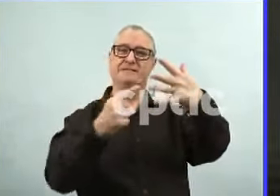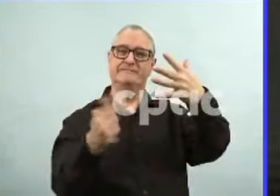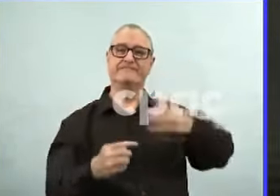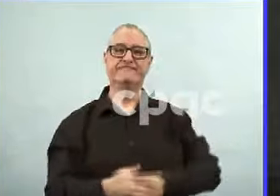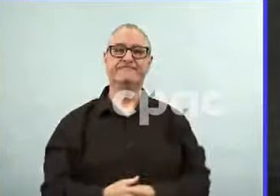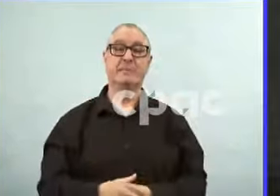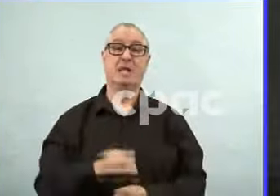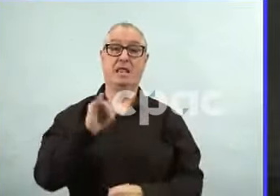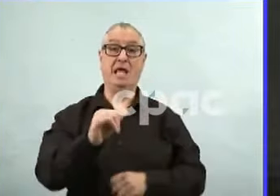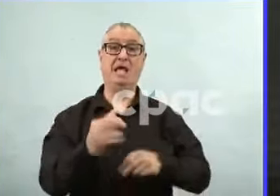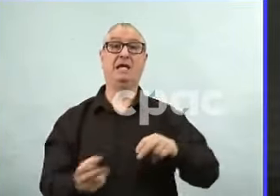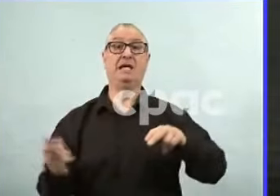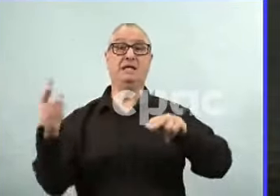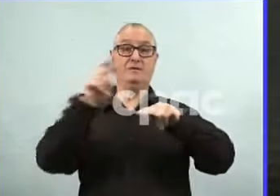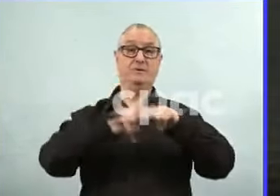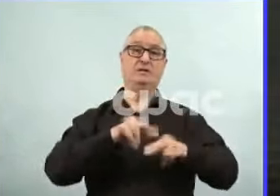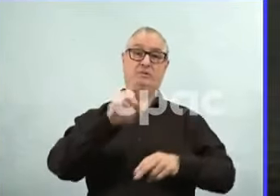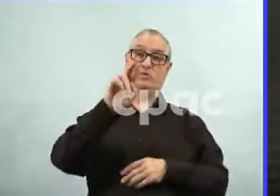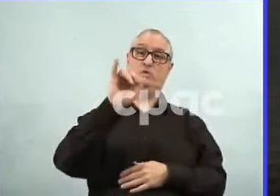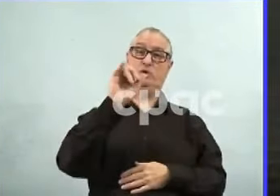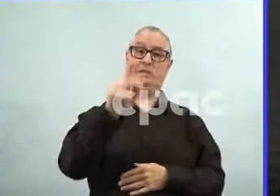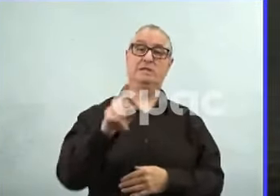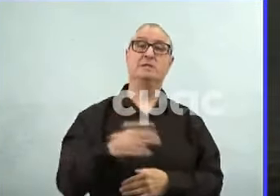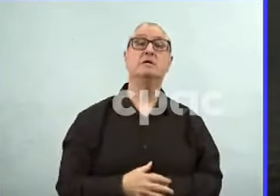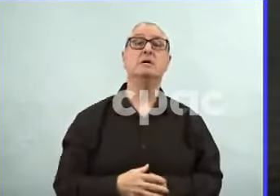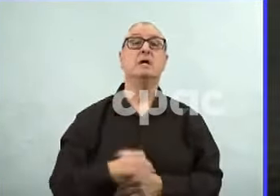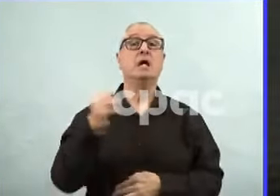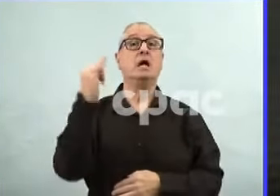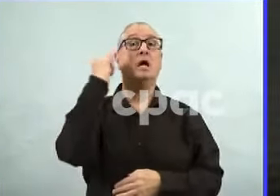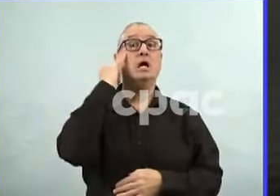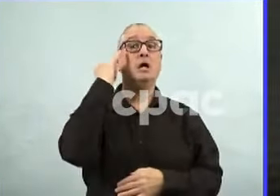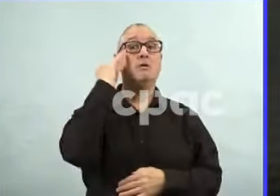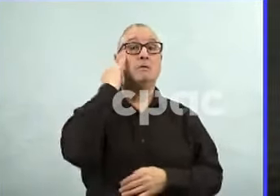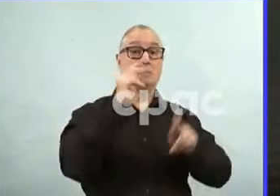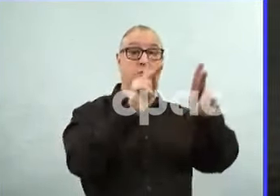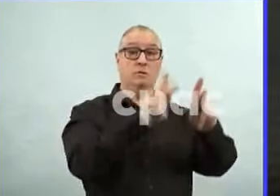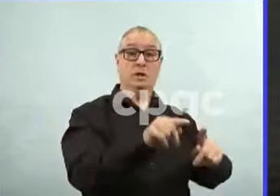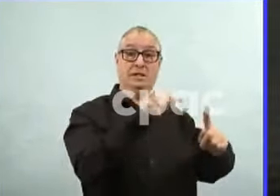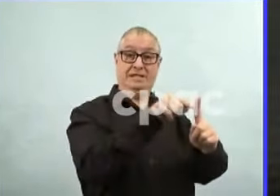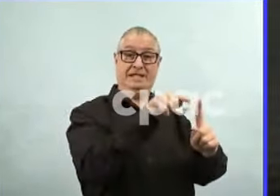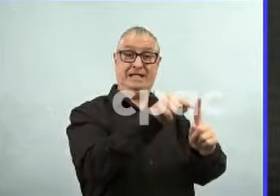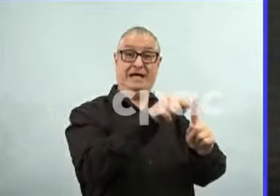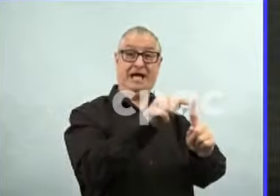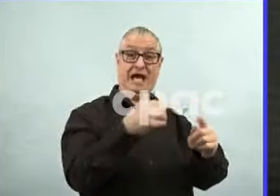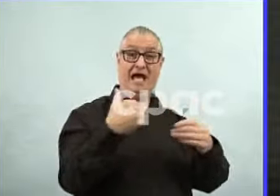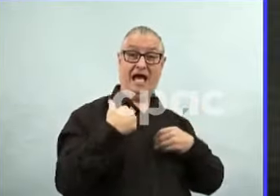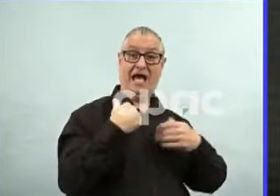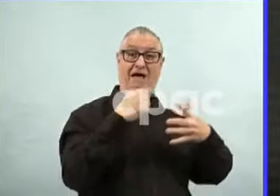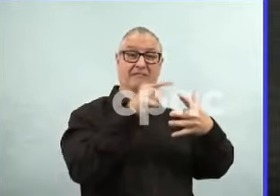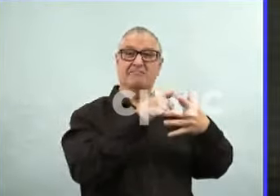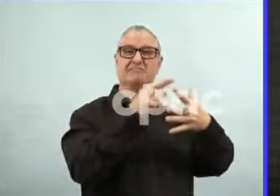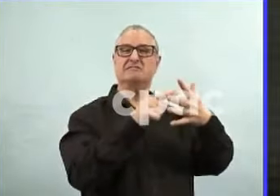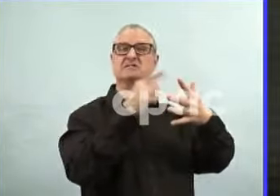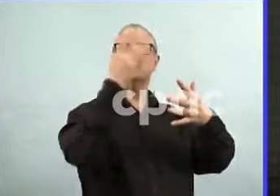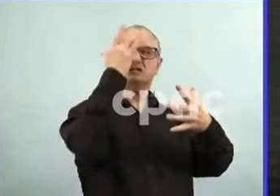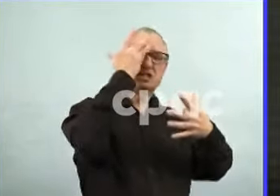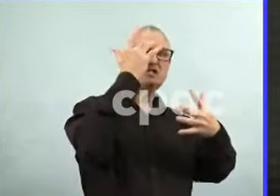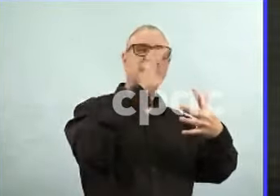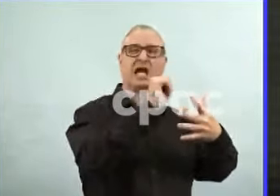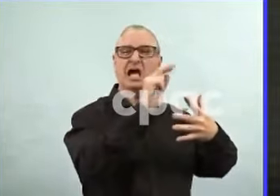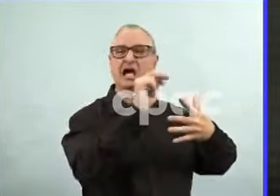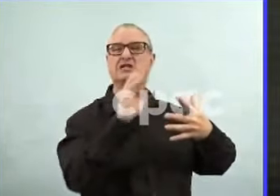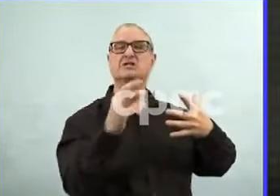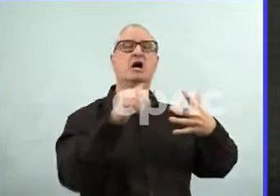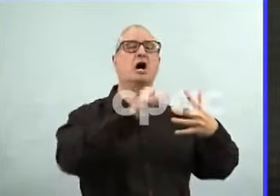I'm aware. Now, if I get sick, I'll go get tested right away because I have a five- to seven-day window and I'll be able to access treatment. So, I think that's really